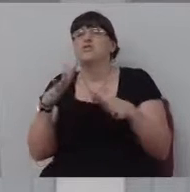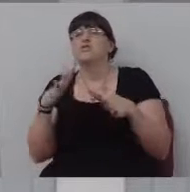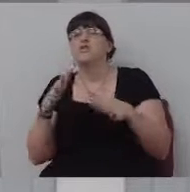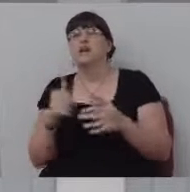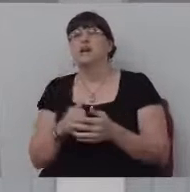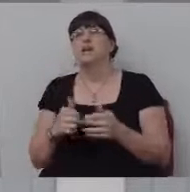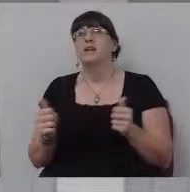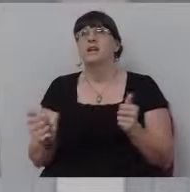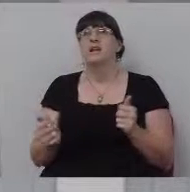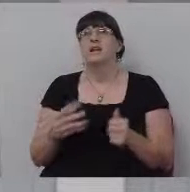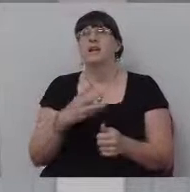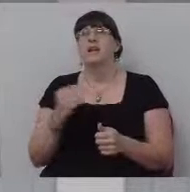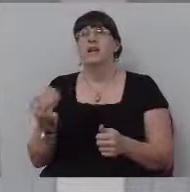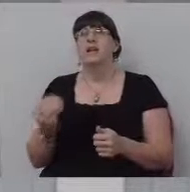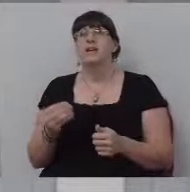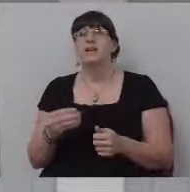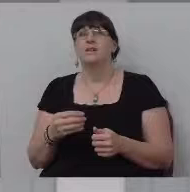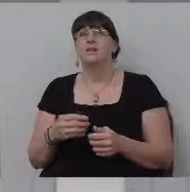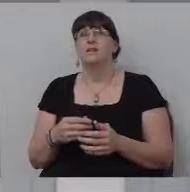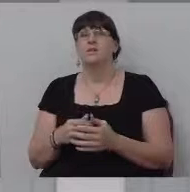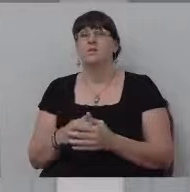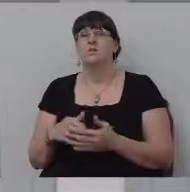pipe fitters take all of our best work.